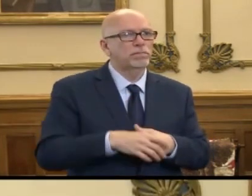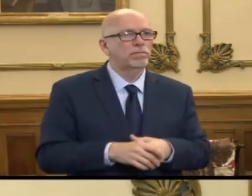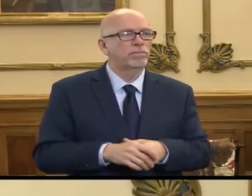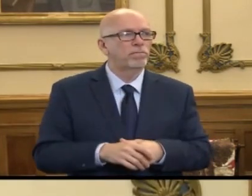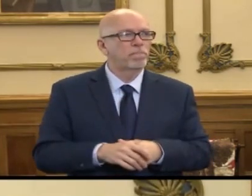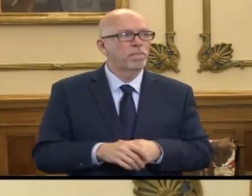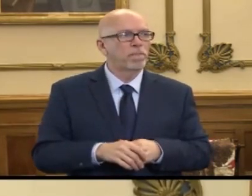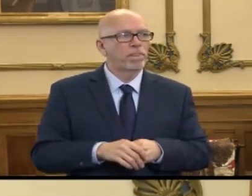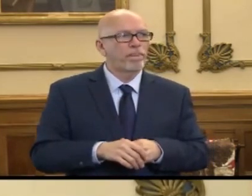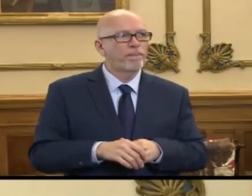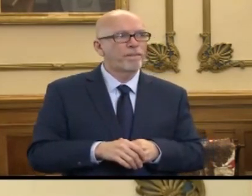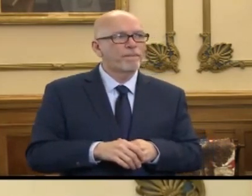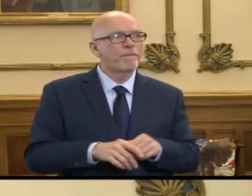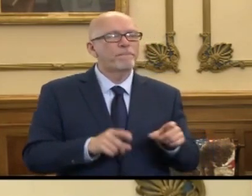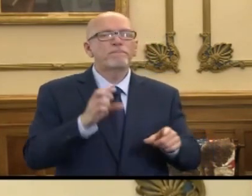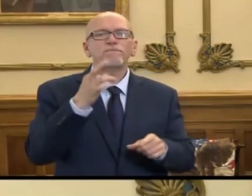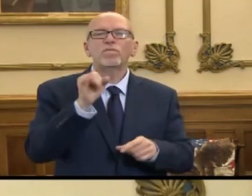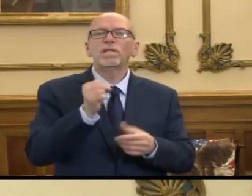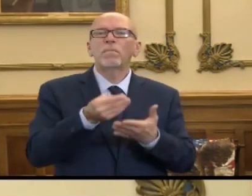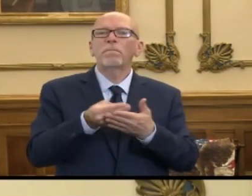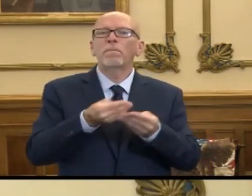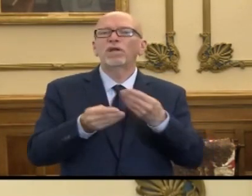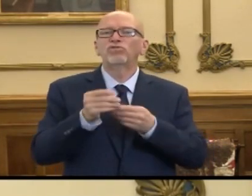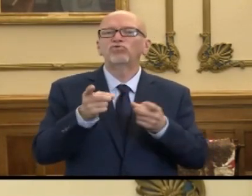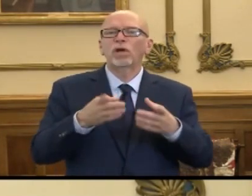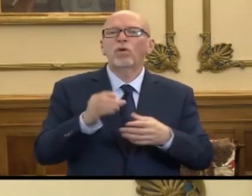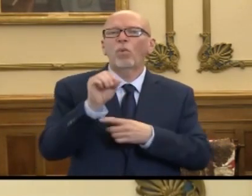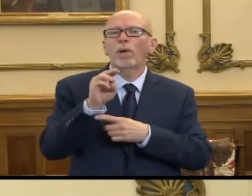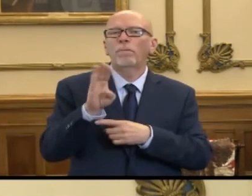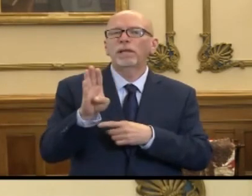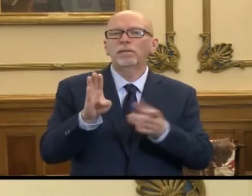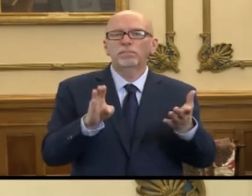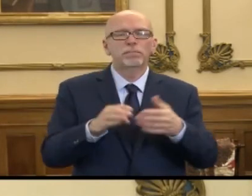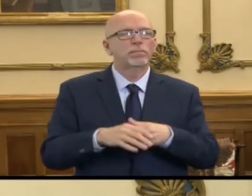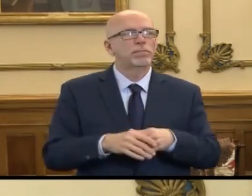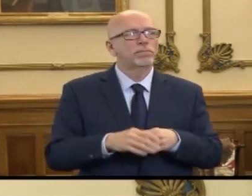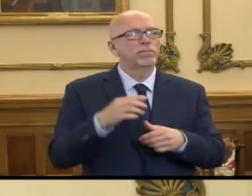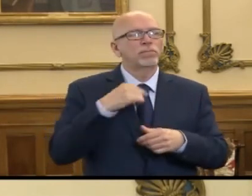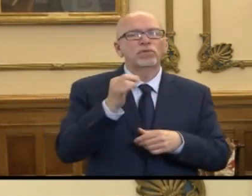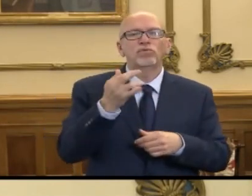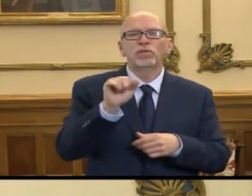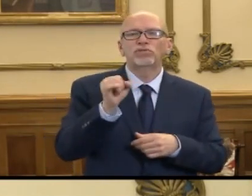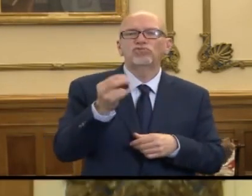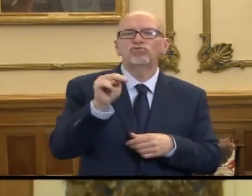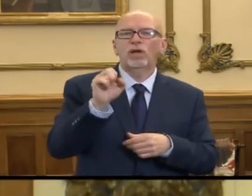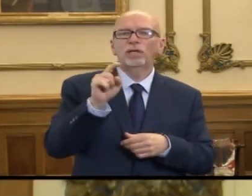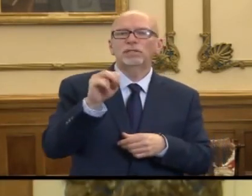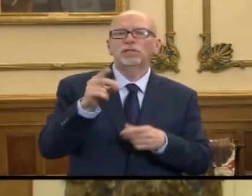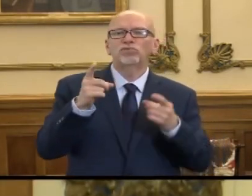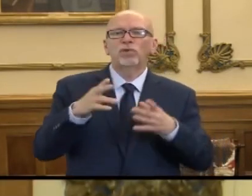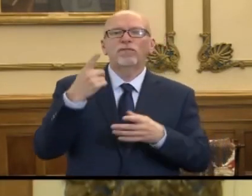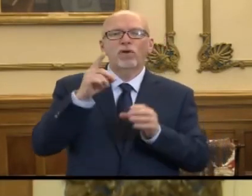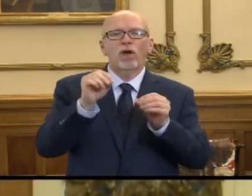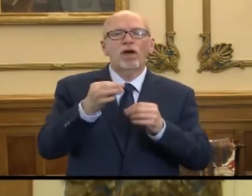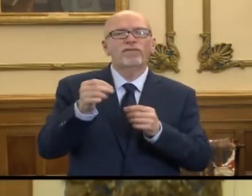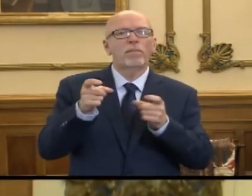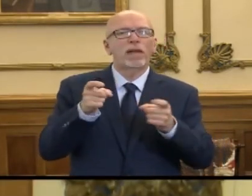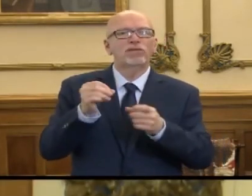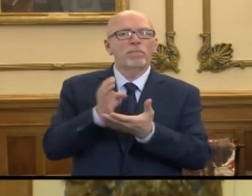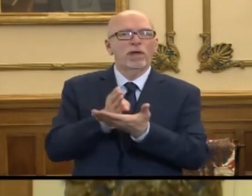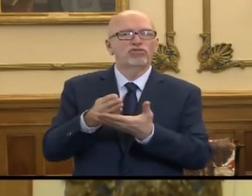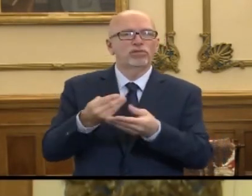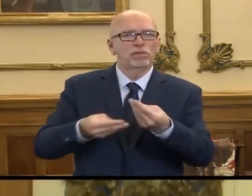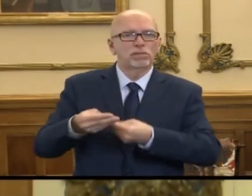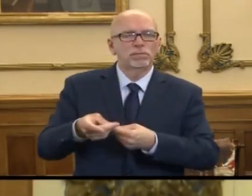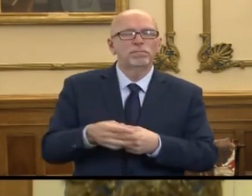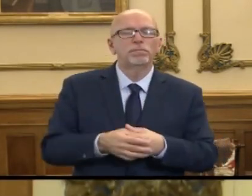Chris, the budget director, OMB. Hello, Chris Johnston, director of Office of Management and Budget.